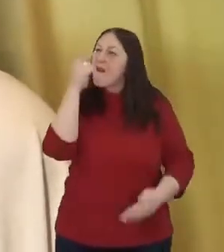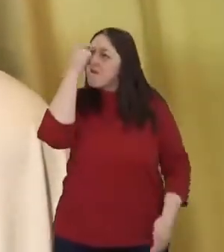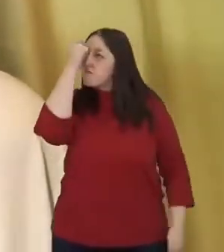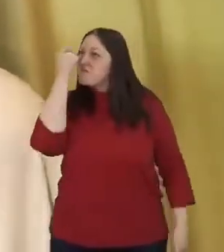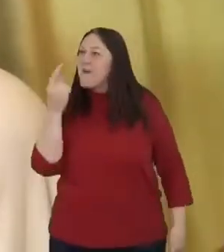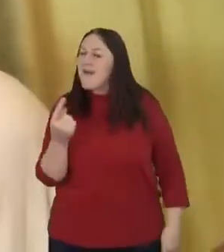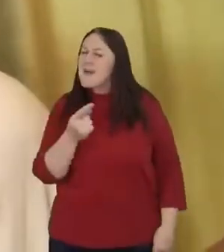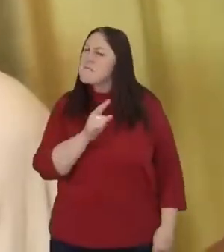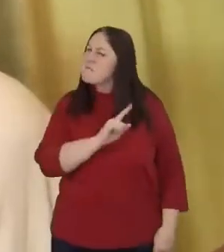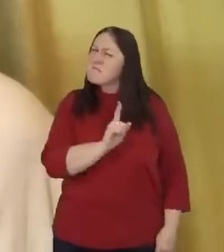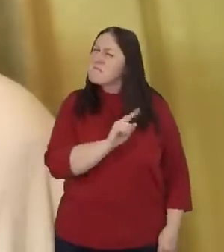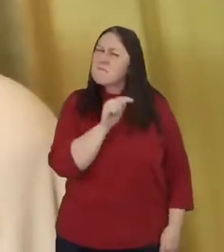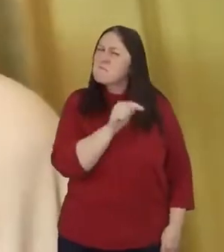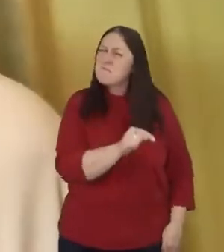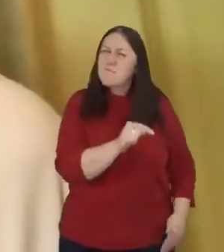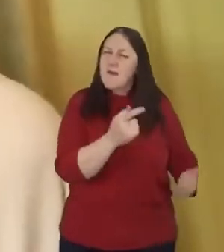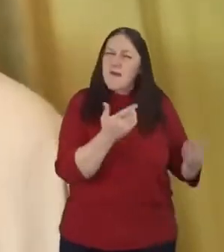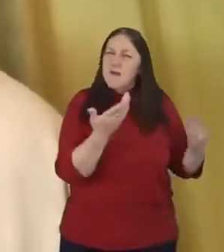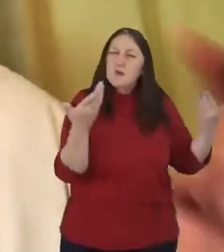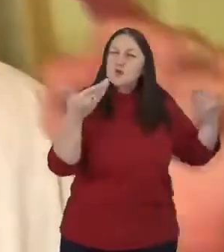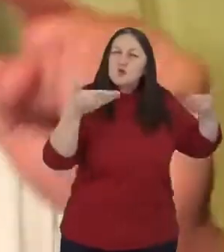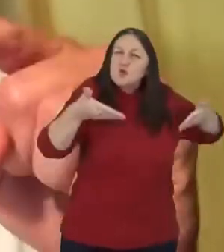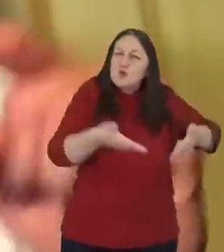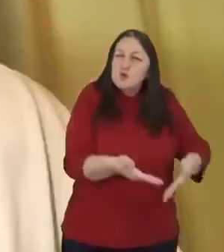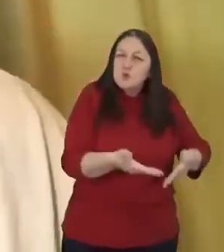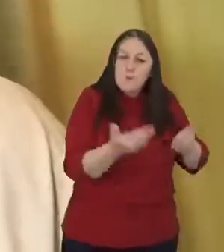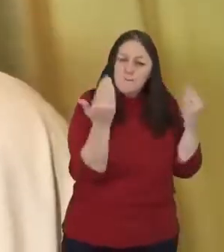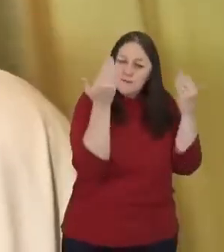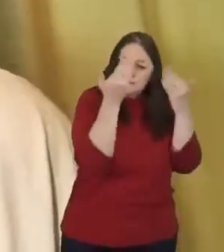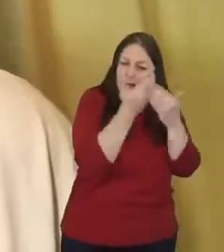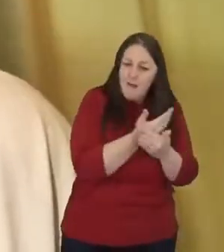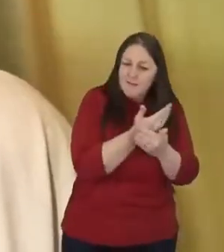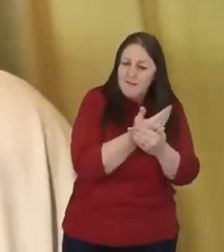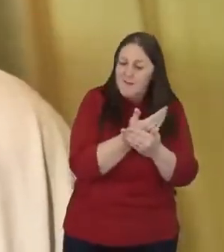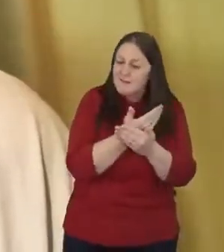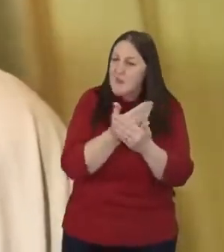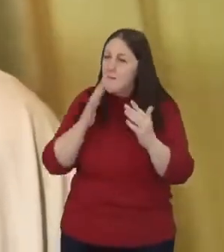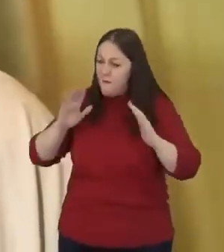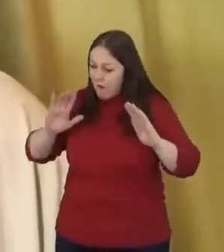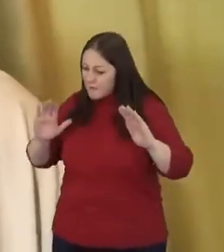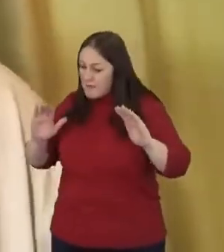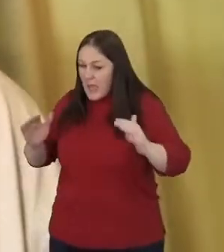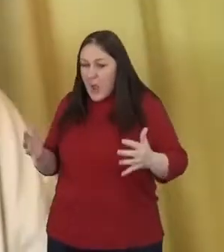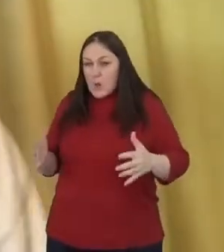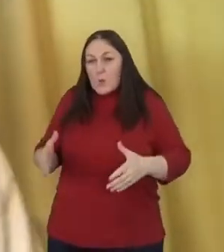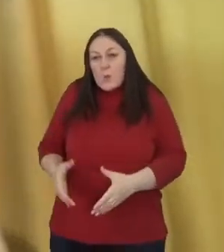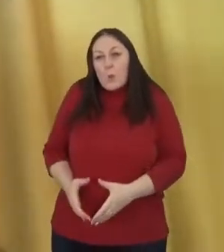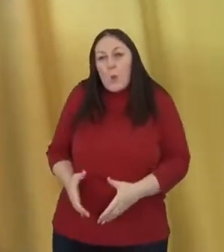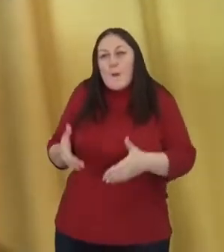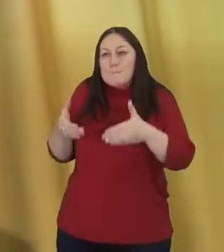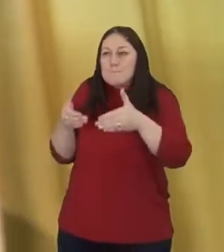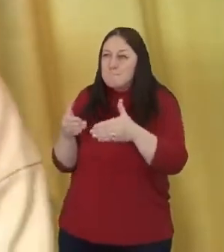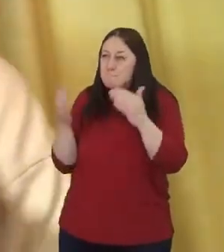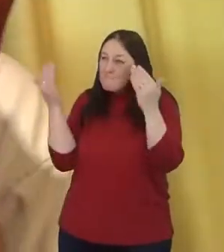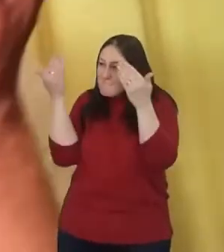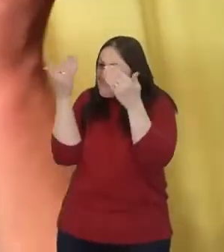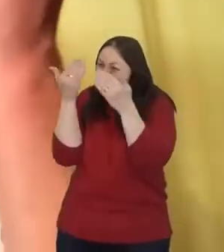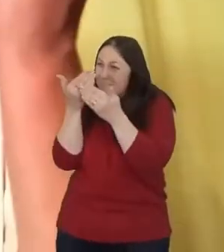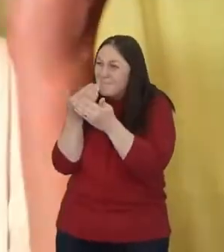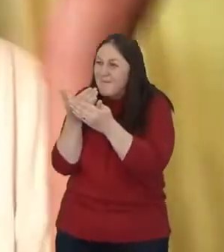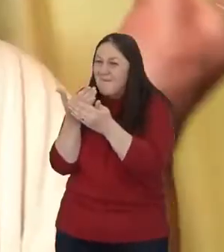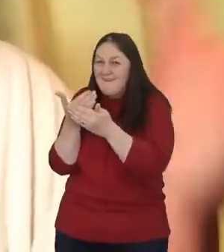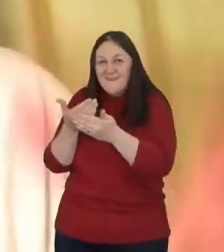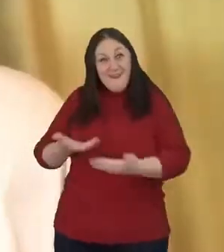maybe it's not the darkness of the tomb, but the darkness of the womb. Come on, right? That this is not just